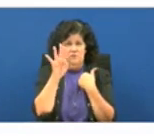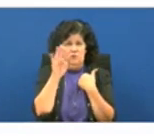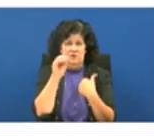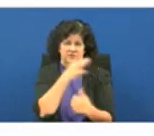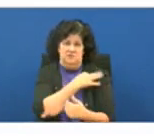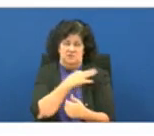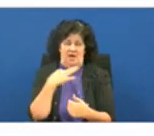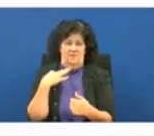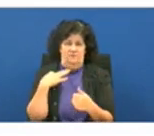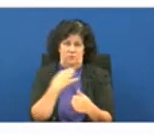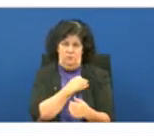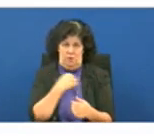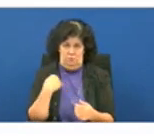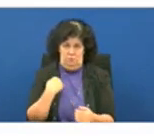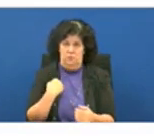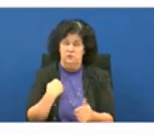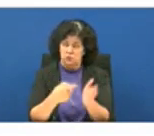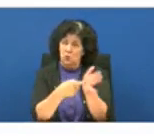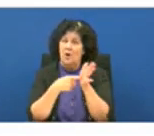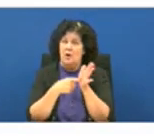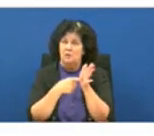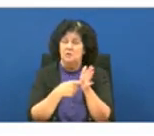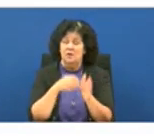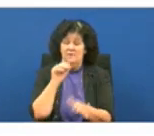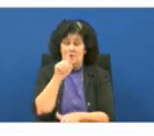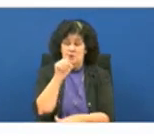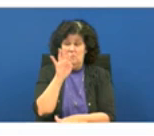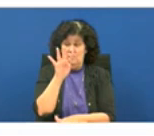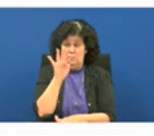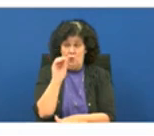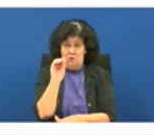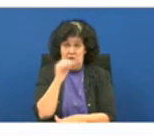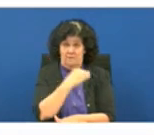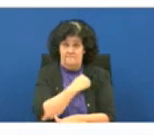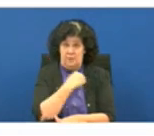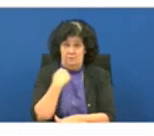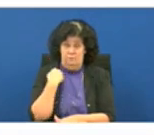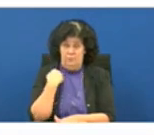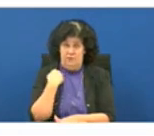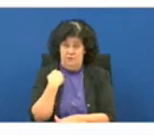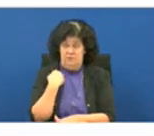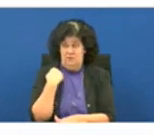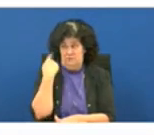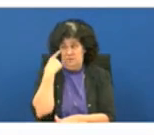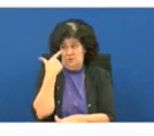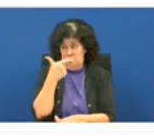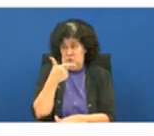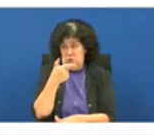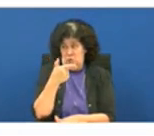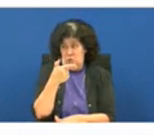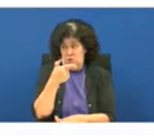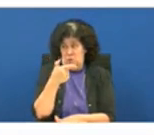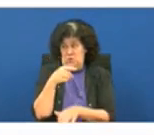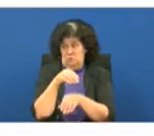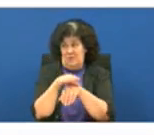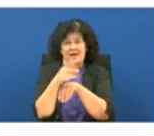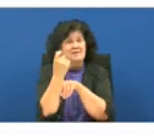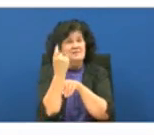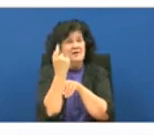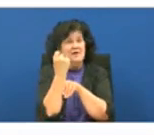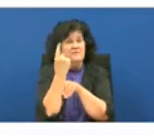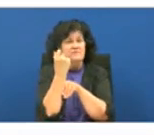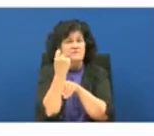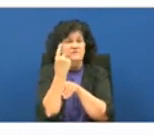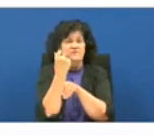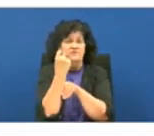members of that 140 staff members um i believe 21 were affected 11 of those were